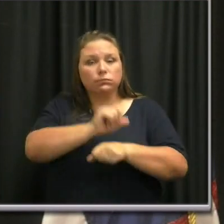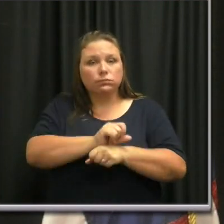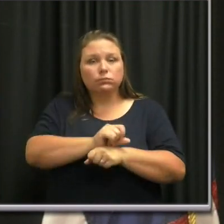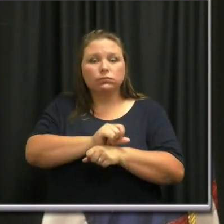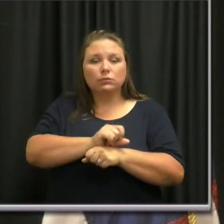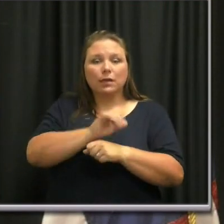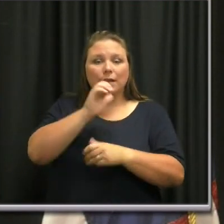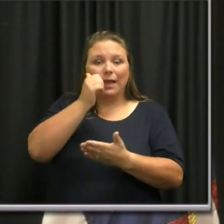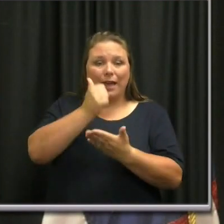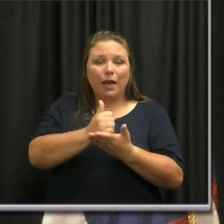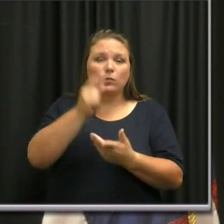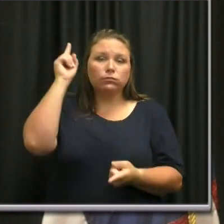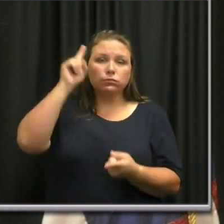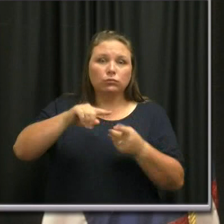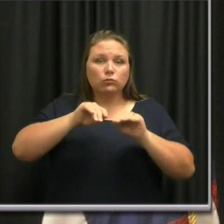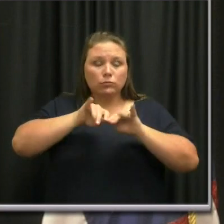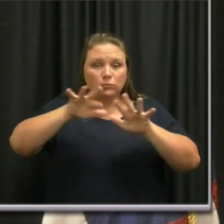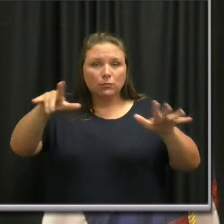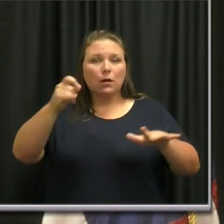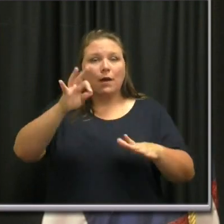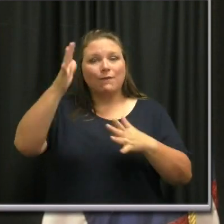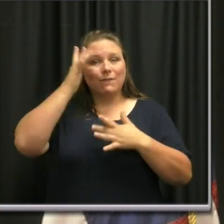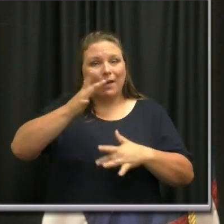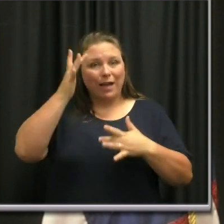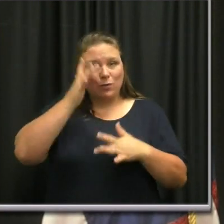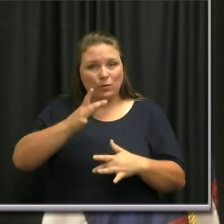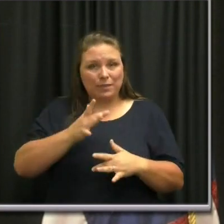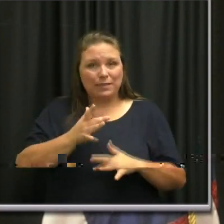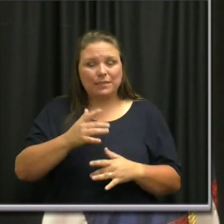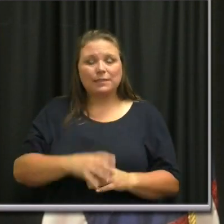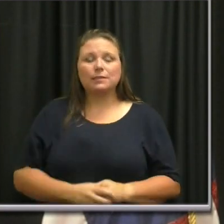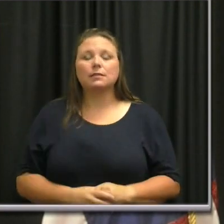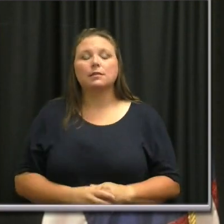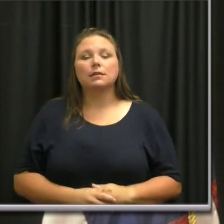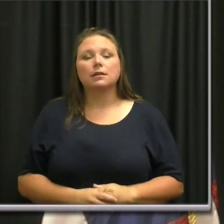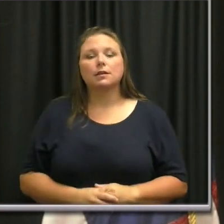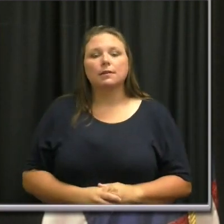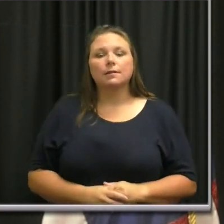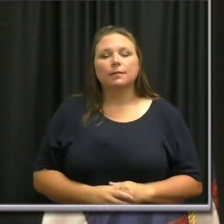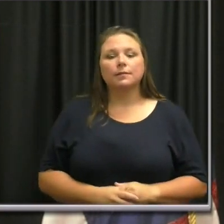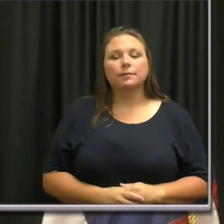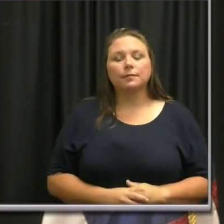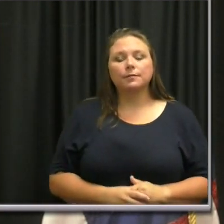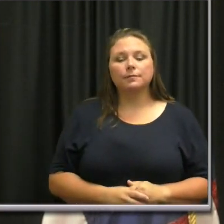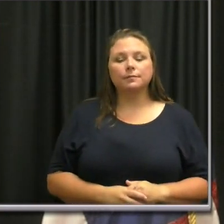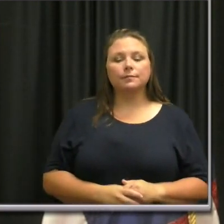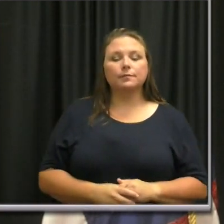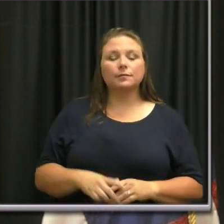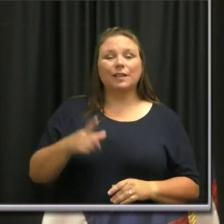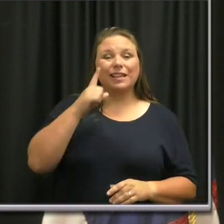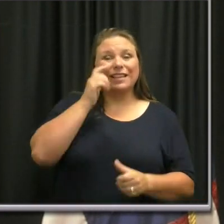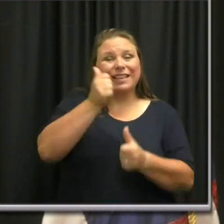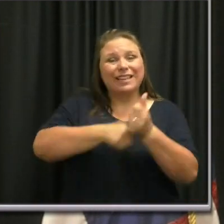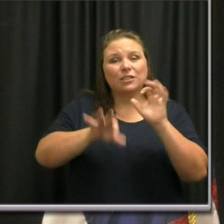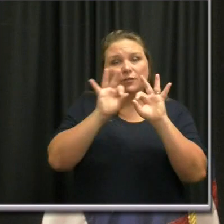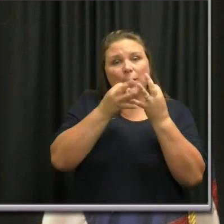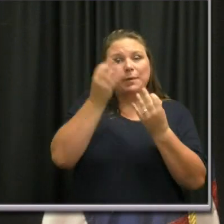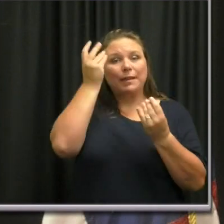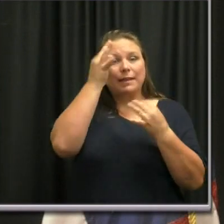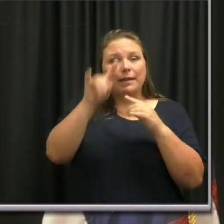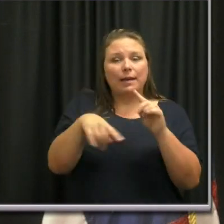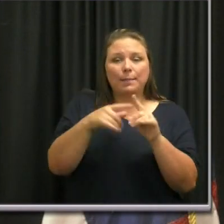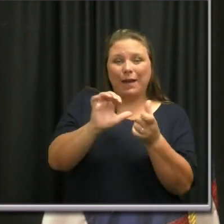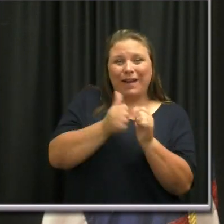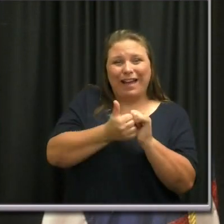It's, transmission of, of the virus or limit, minimizes it. So, um, I think each family should take in consideration